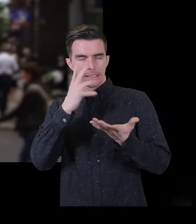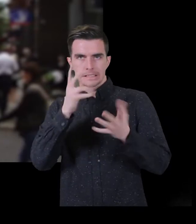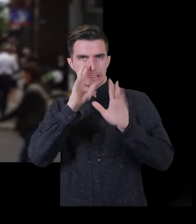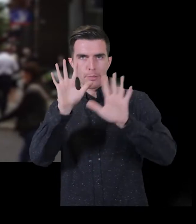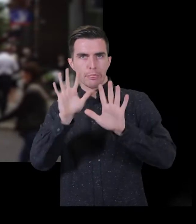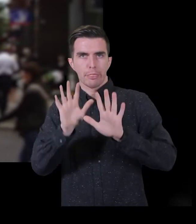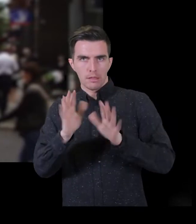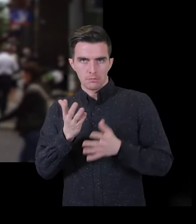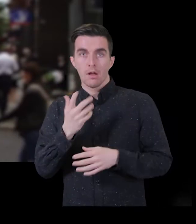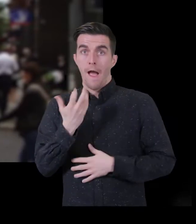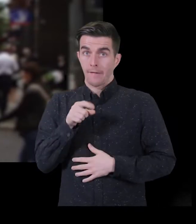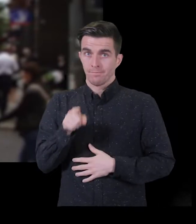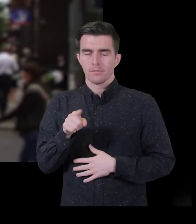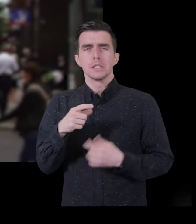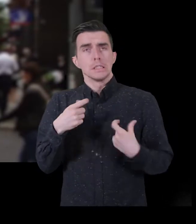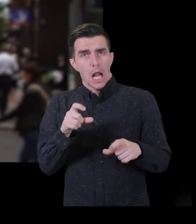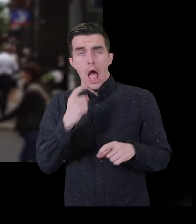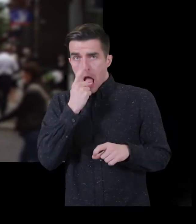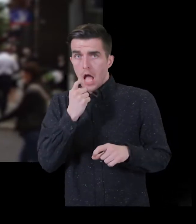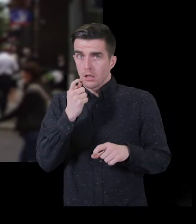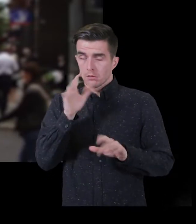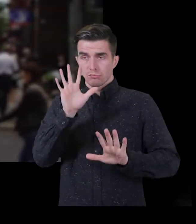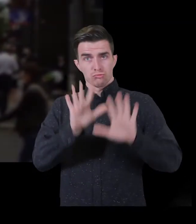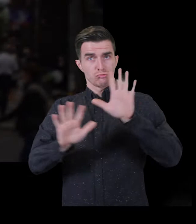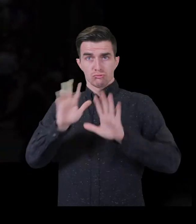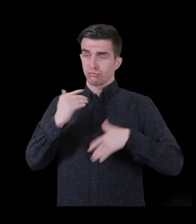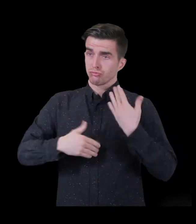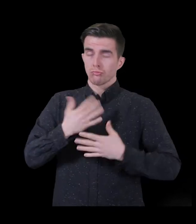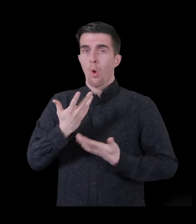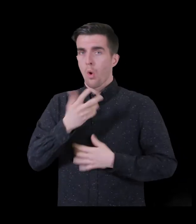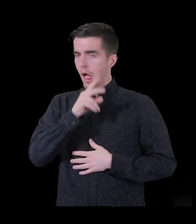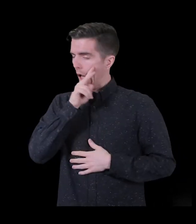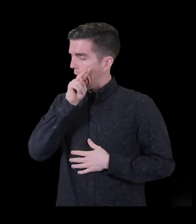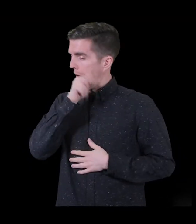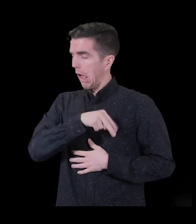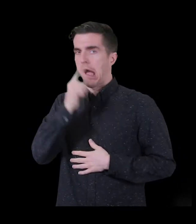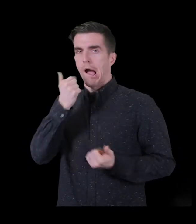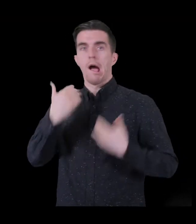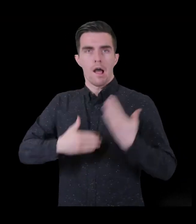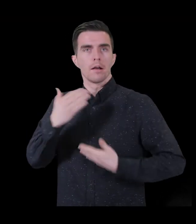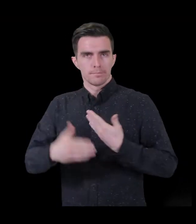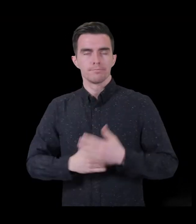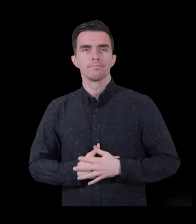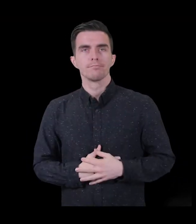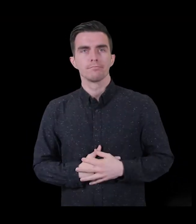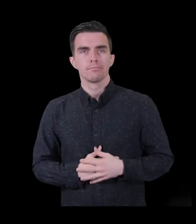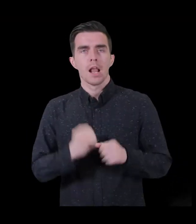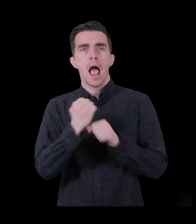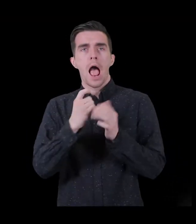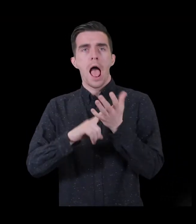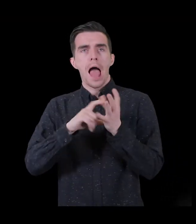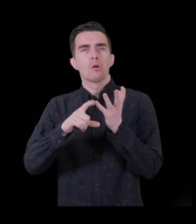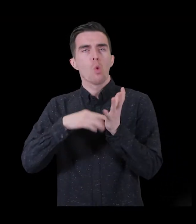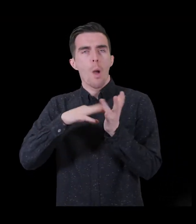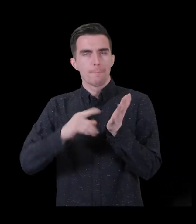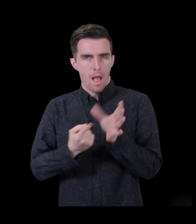condition may retain good peripheral or side vision. This is caused by increased pressure in the